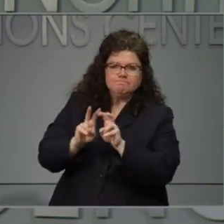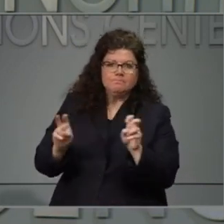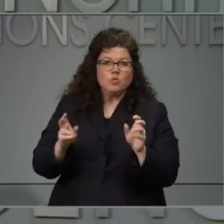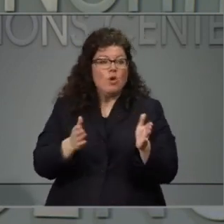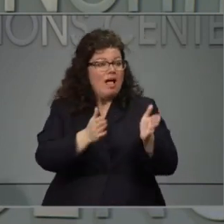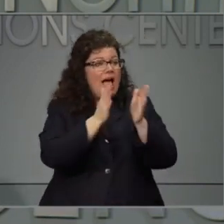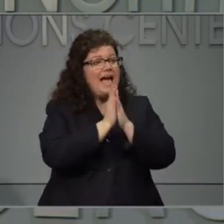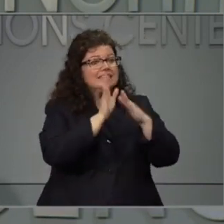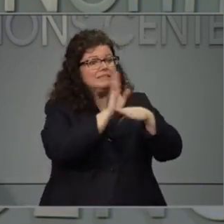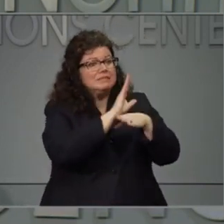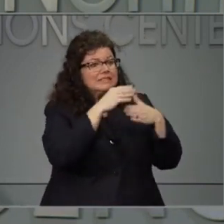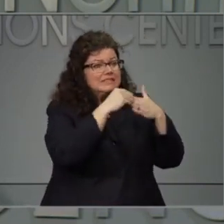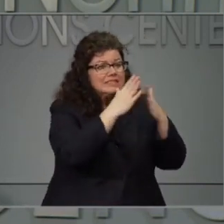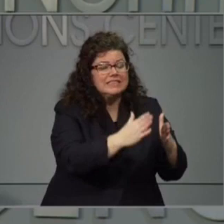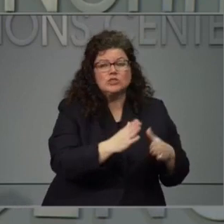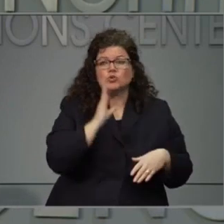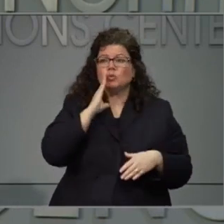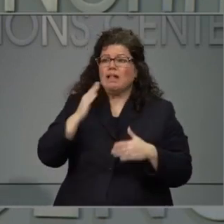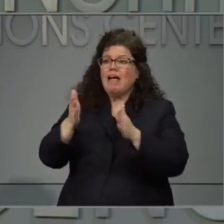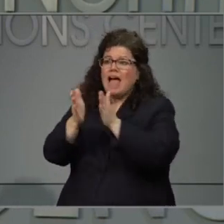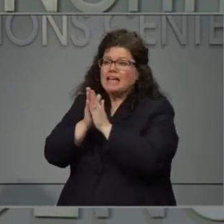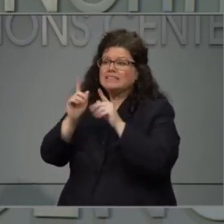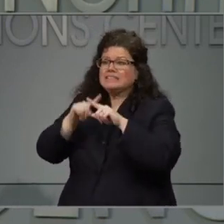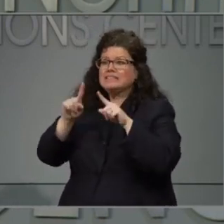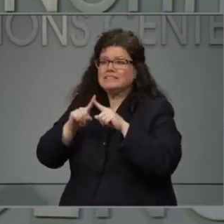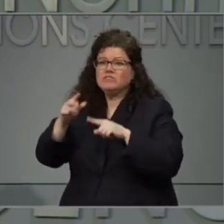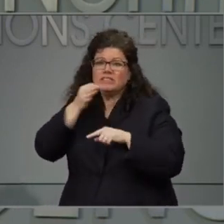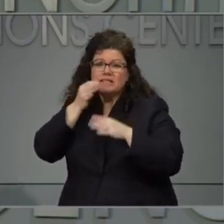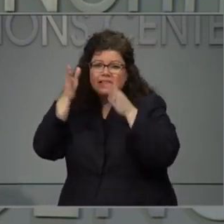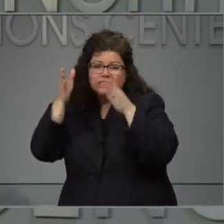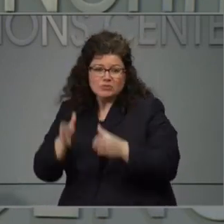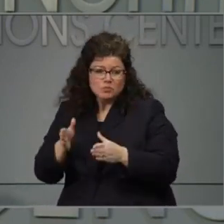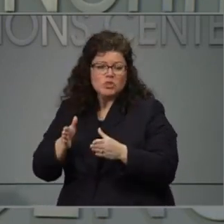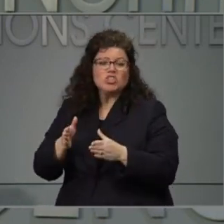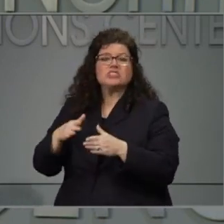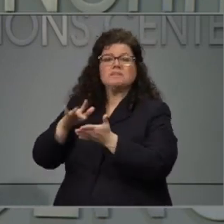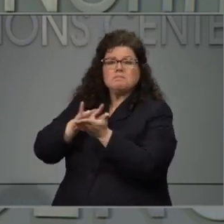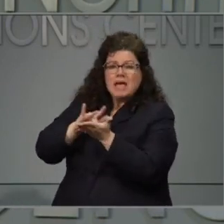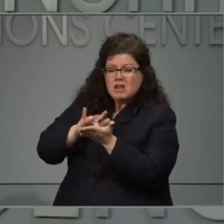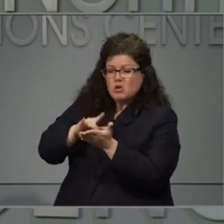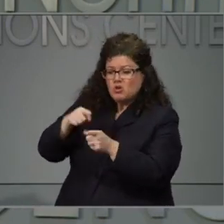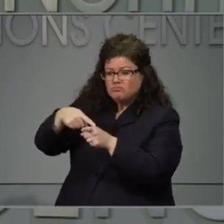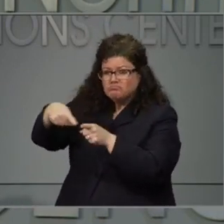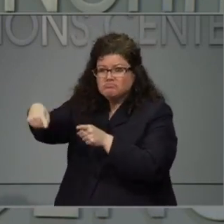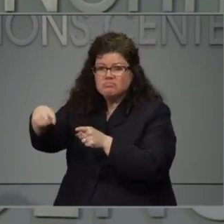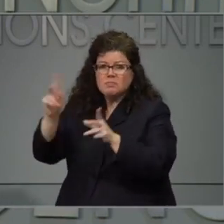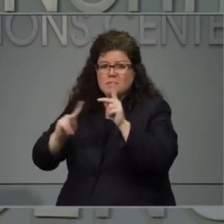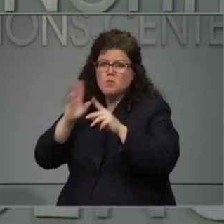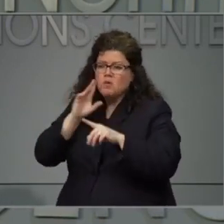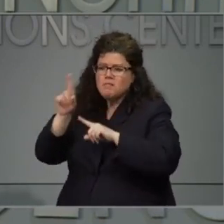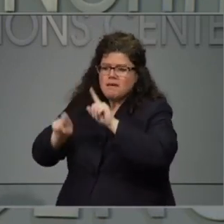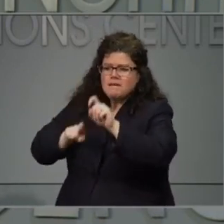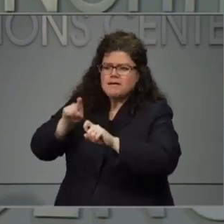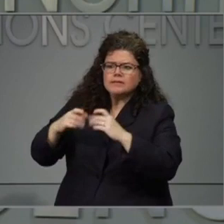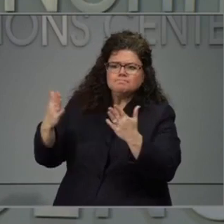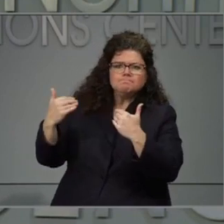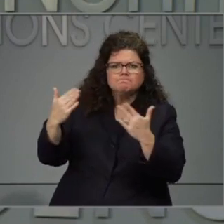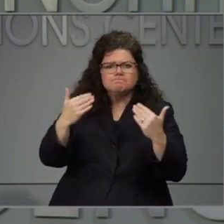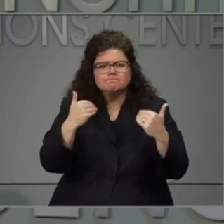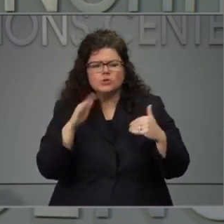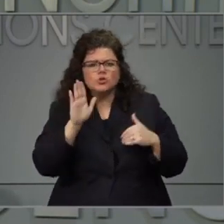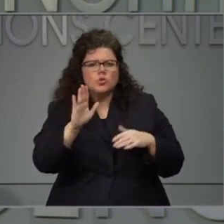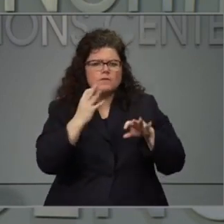to business leaders. We're going to look at the modeling because this is something that is evolving